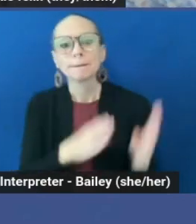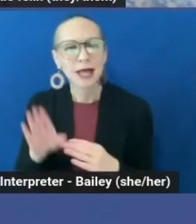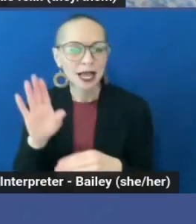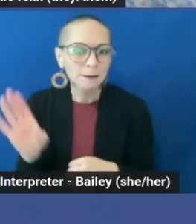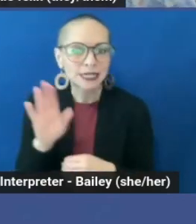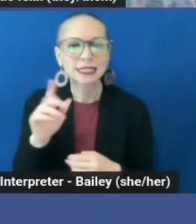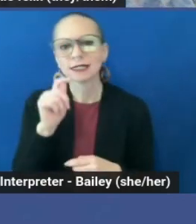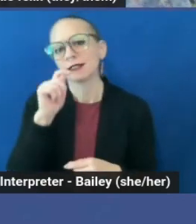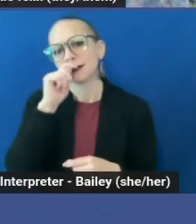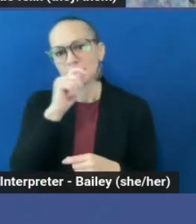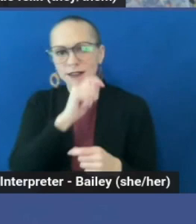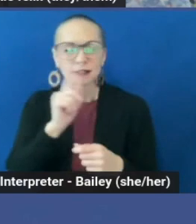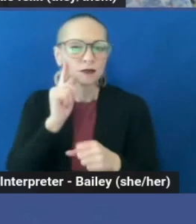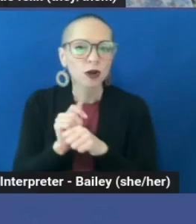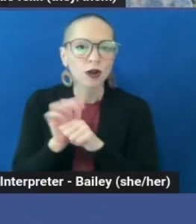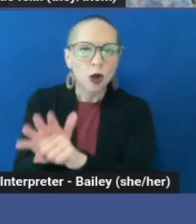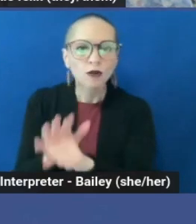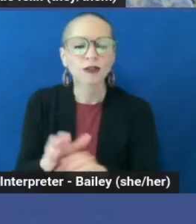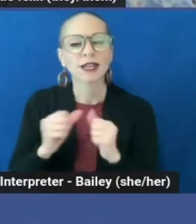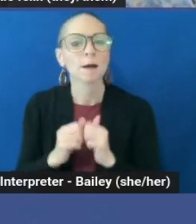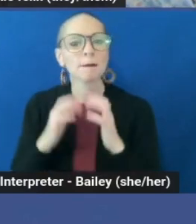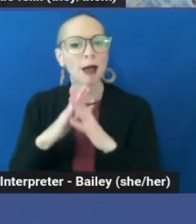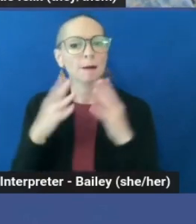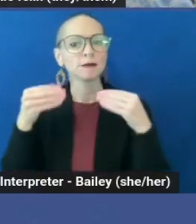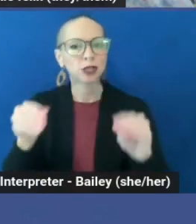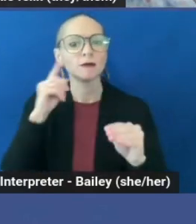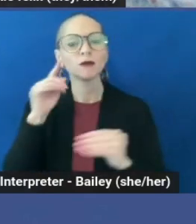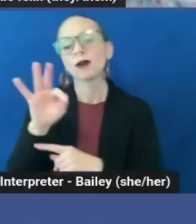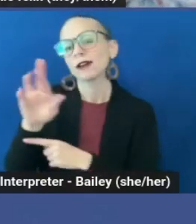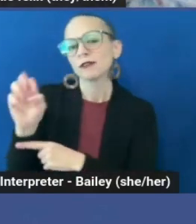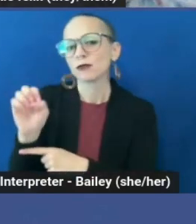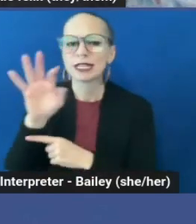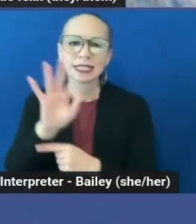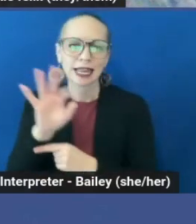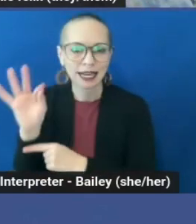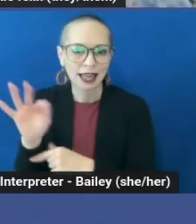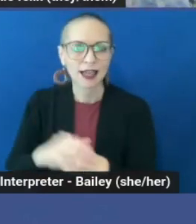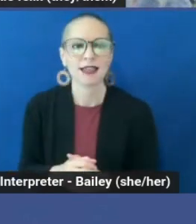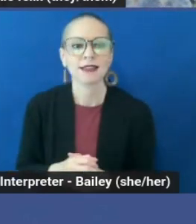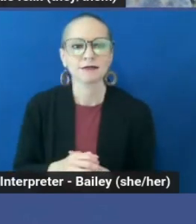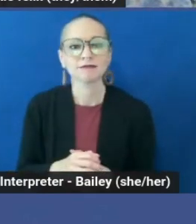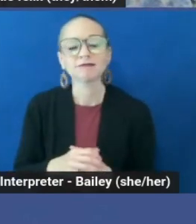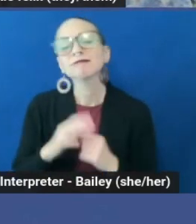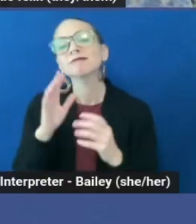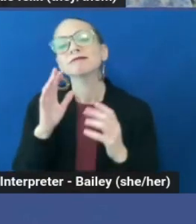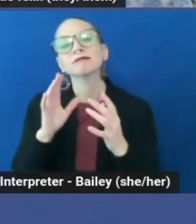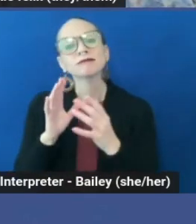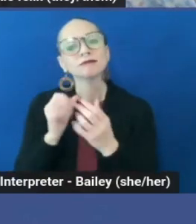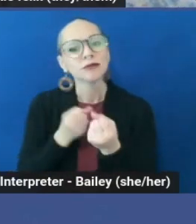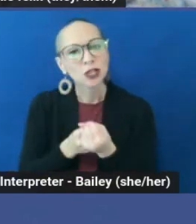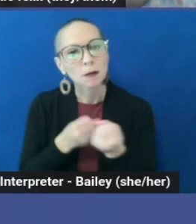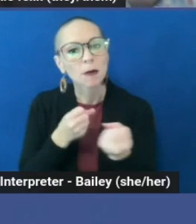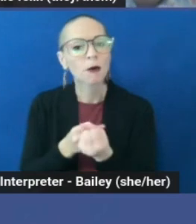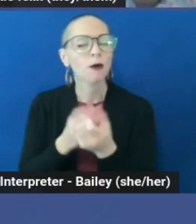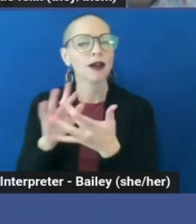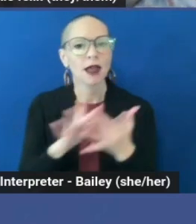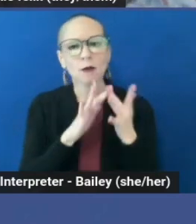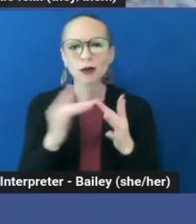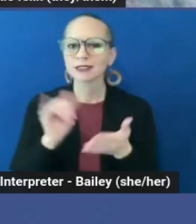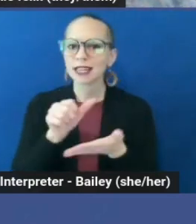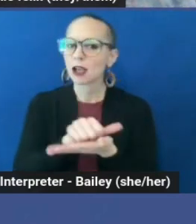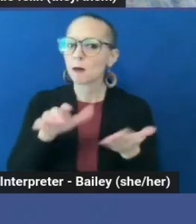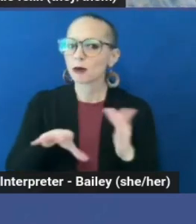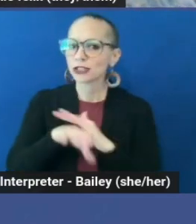and COVID tests. Pop up the shop for free 99. Direct support networks like abortion access groups.